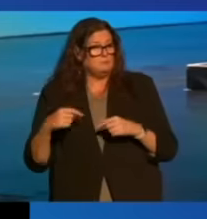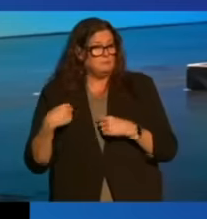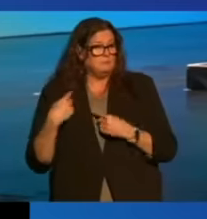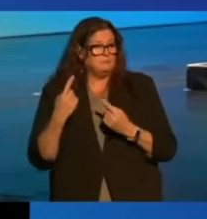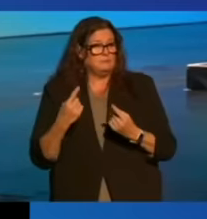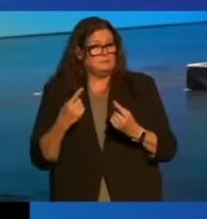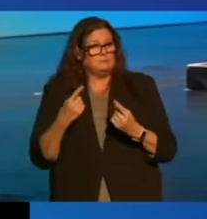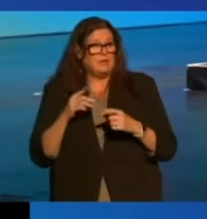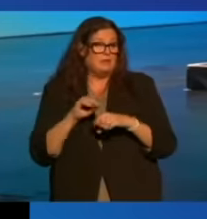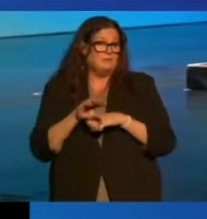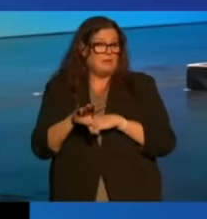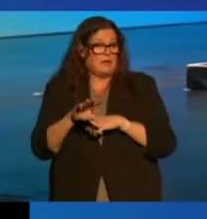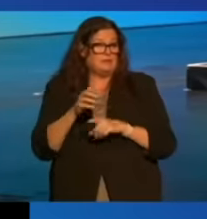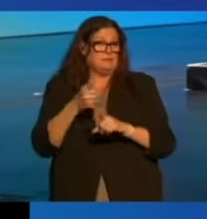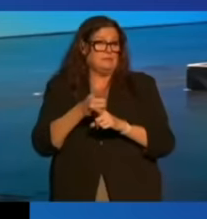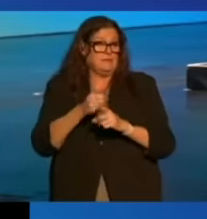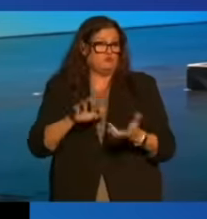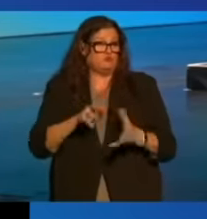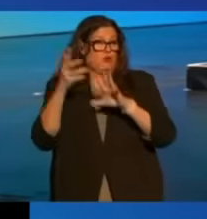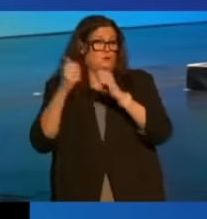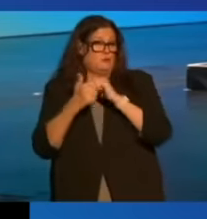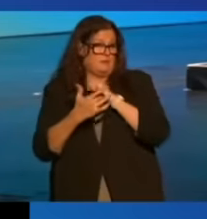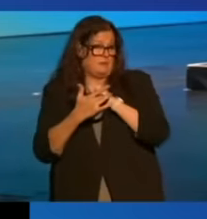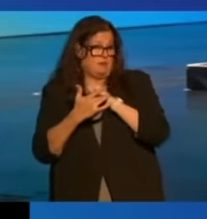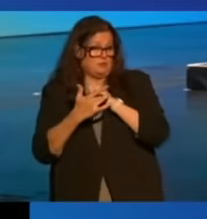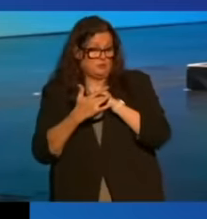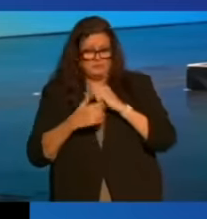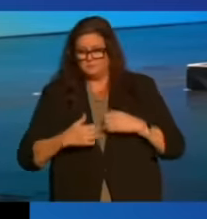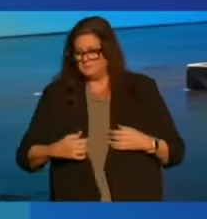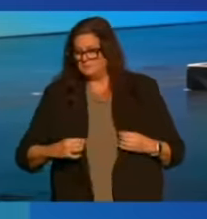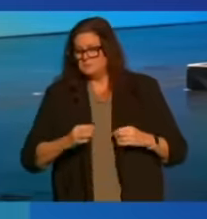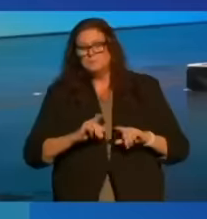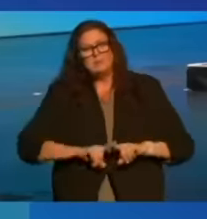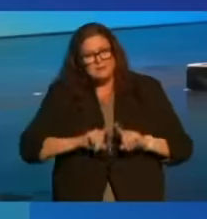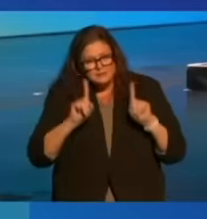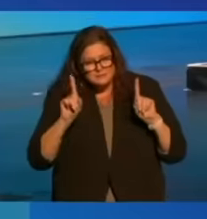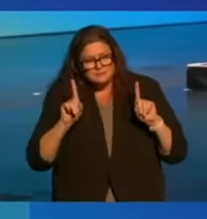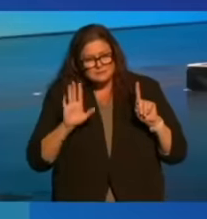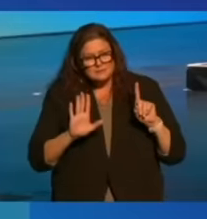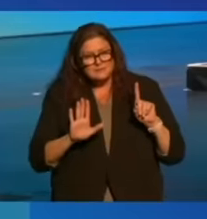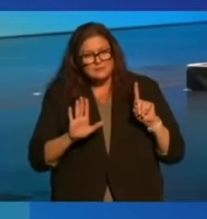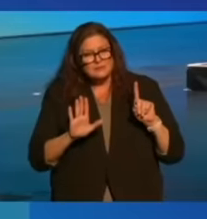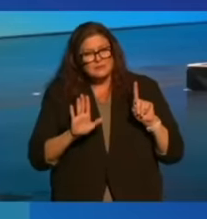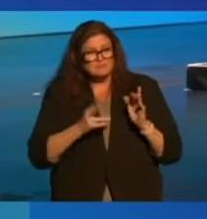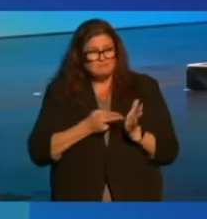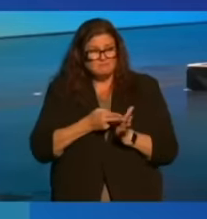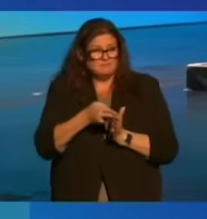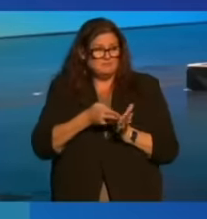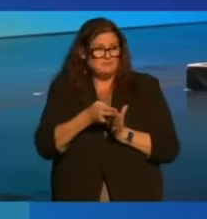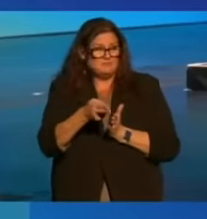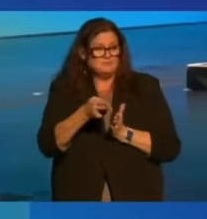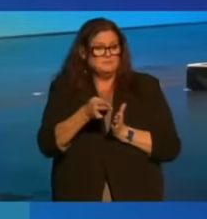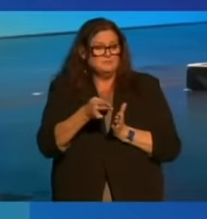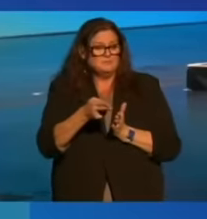the effects and disruptions of technology. But the truth is,